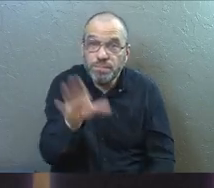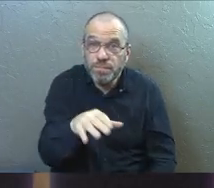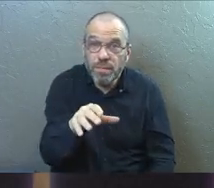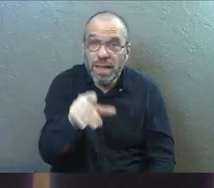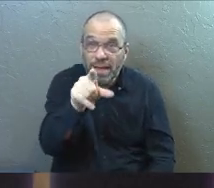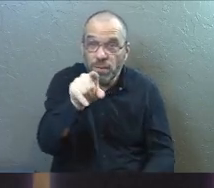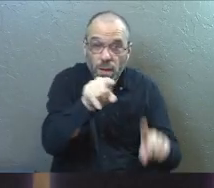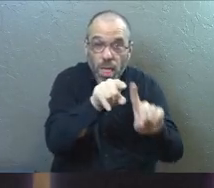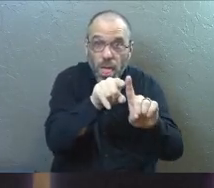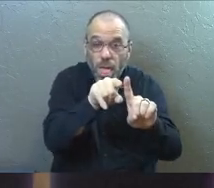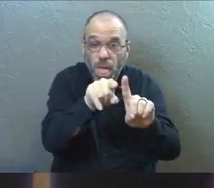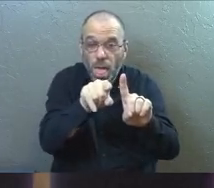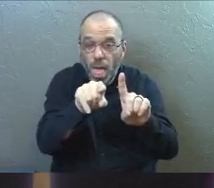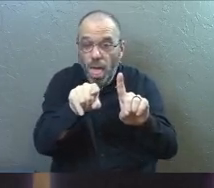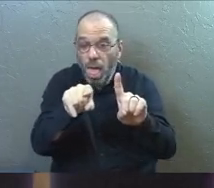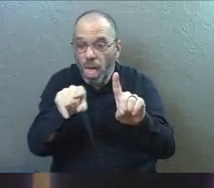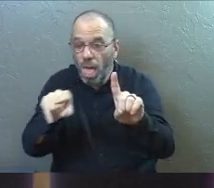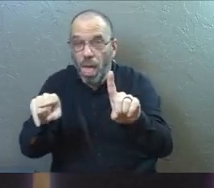ever drifted ever